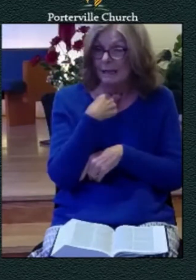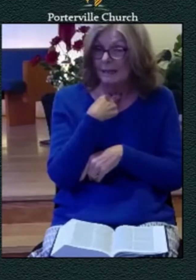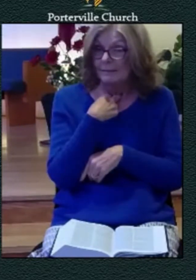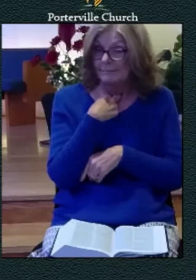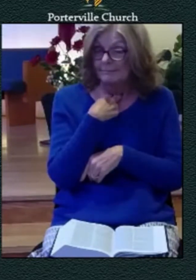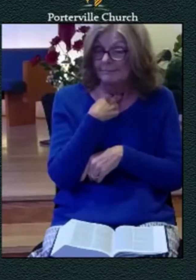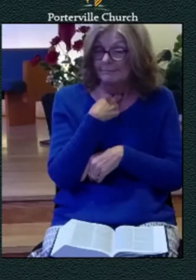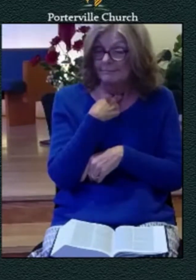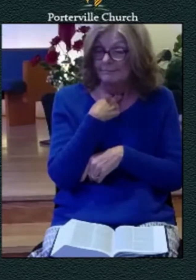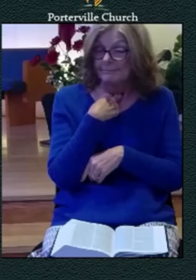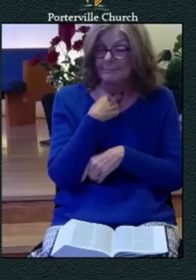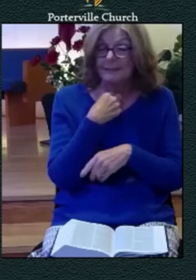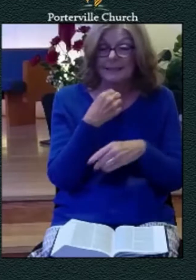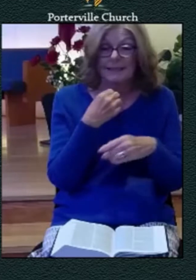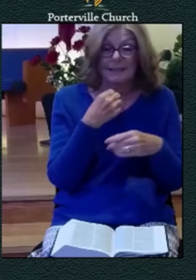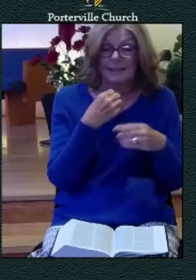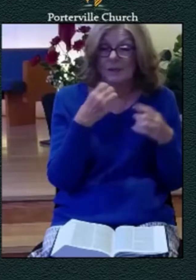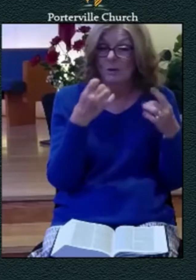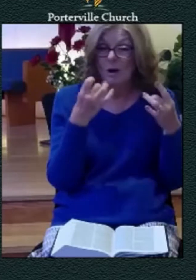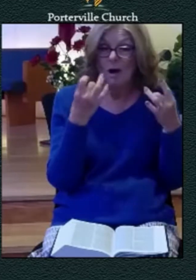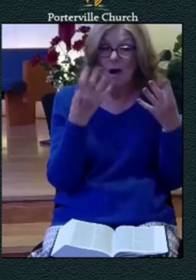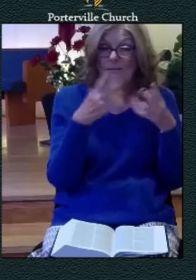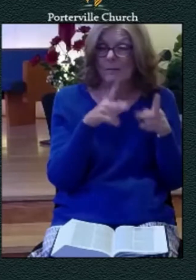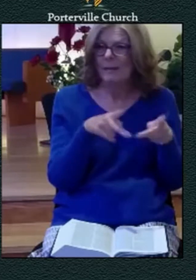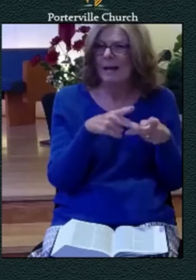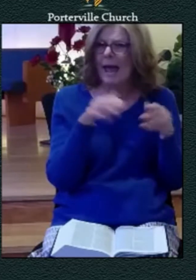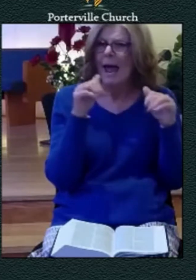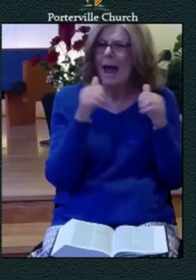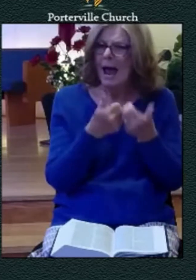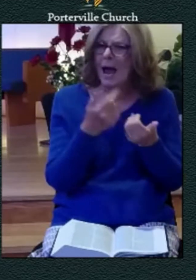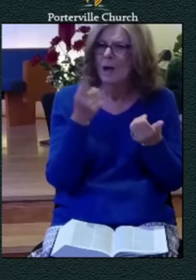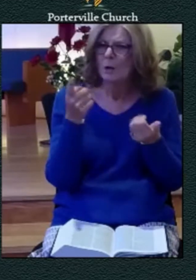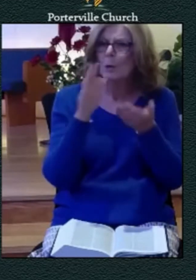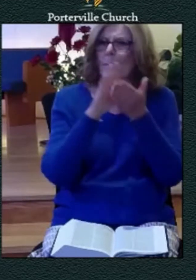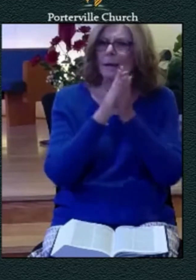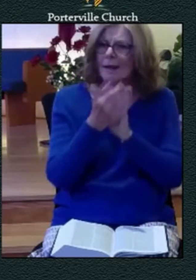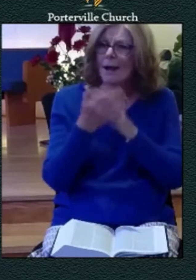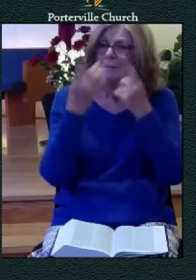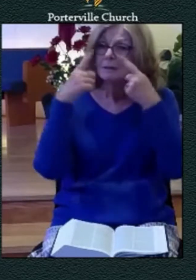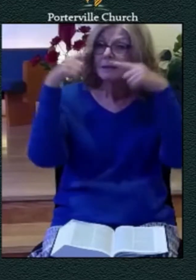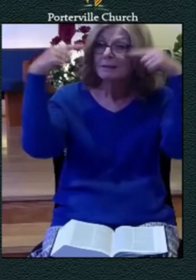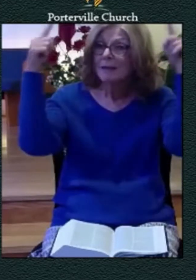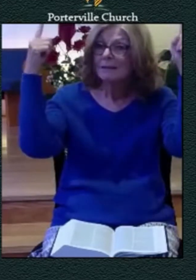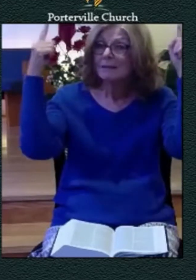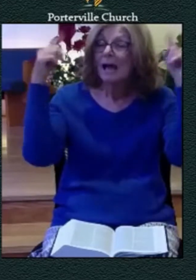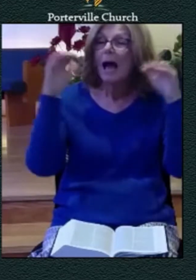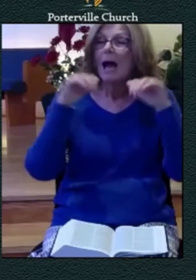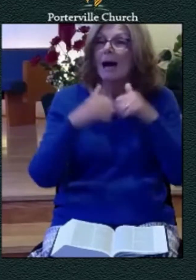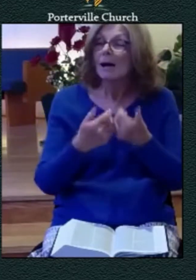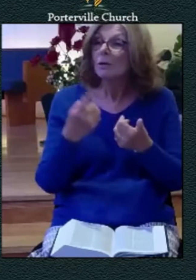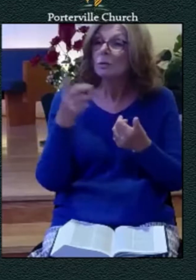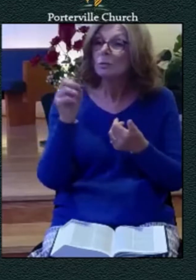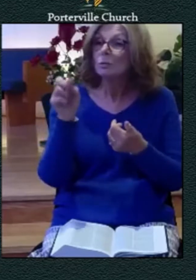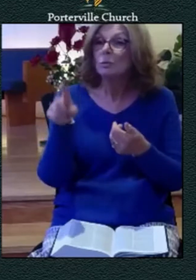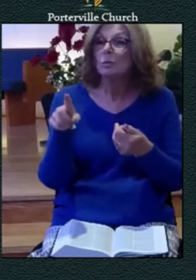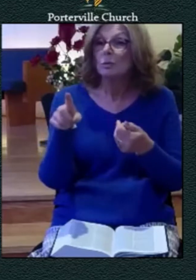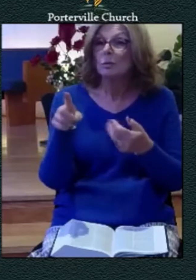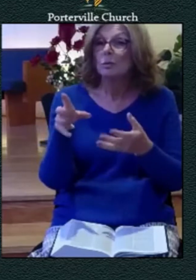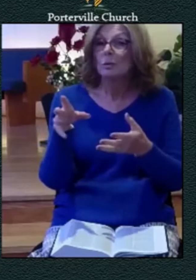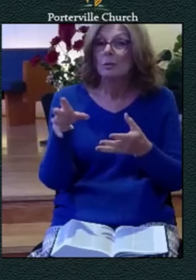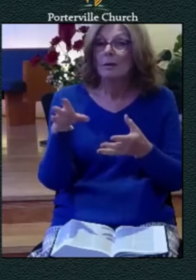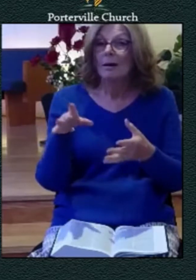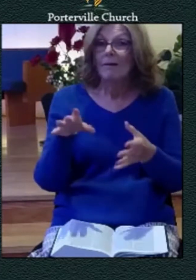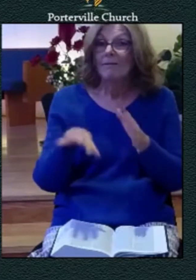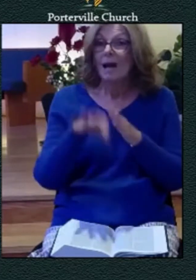how do you come off the victor how do you arrive at the place of repose instead of being driven down into the depths of